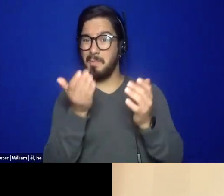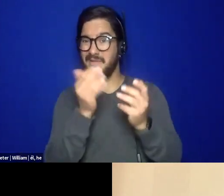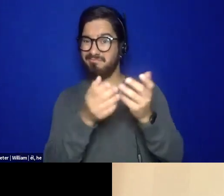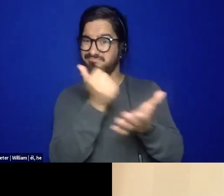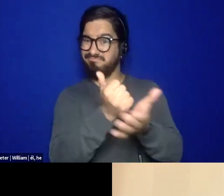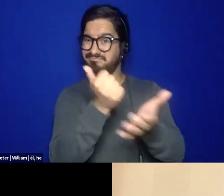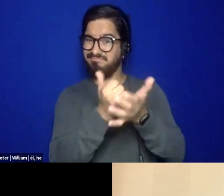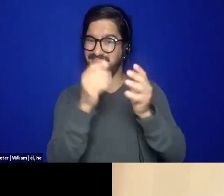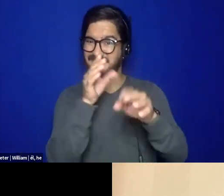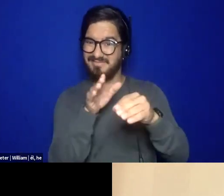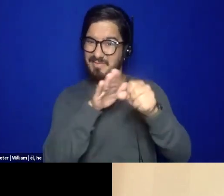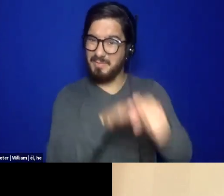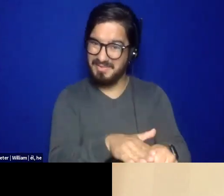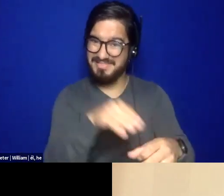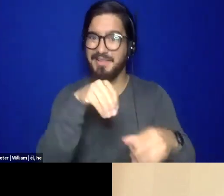oppression.